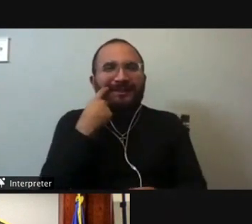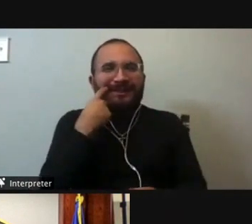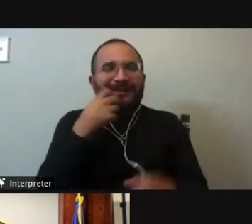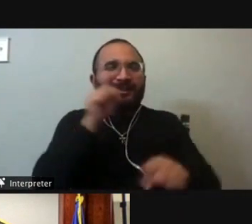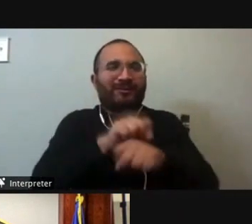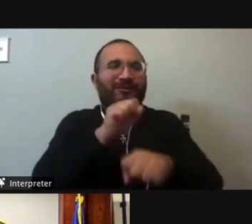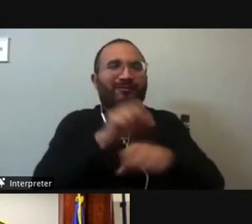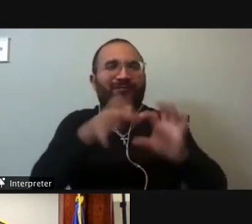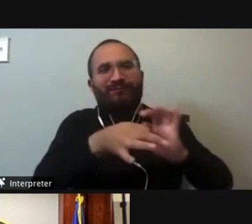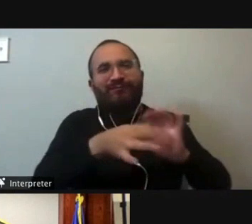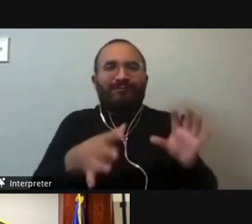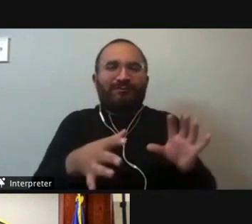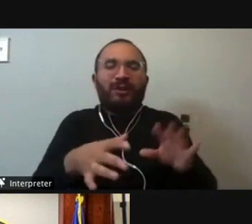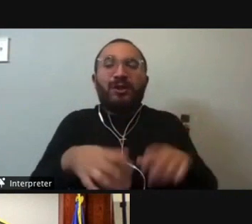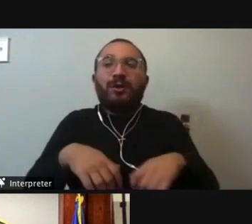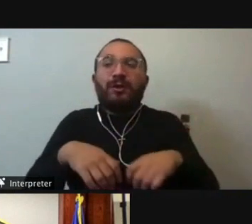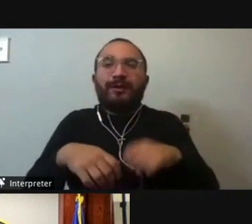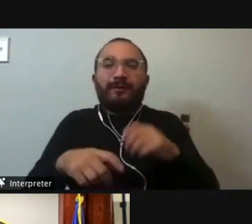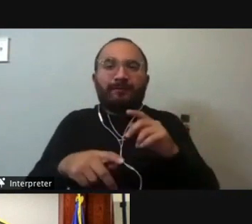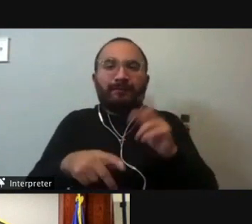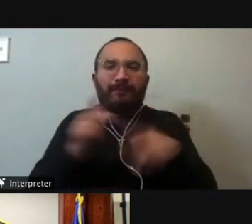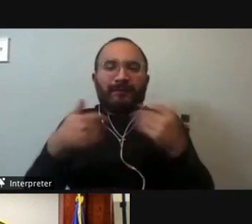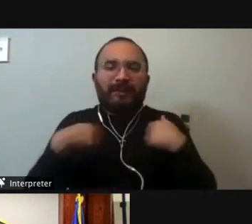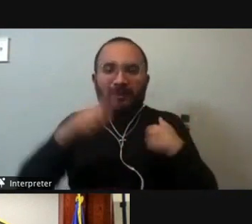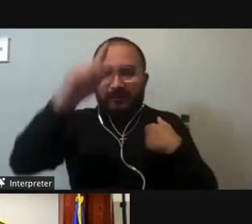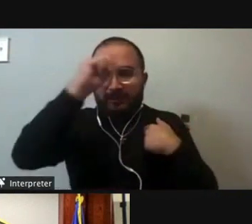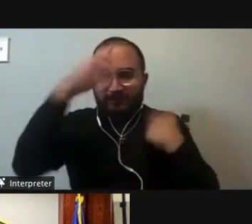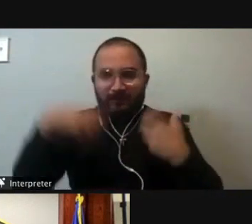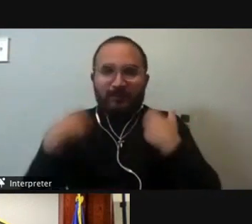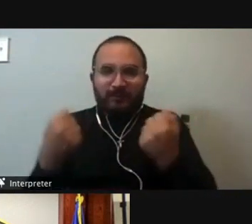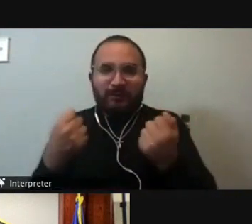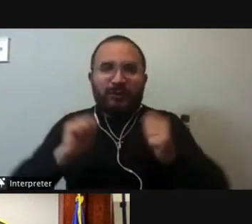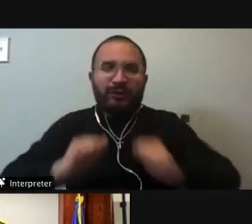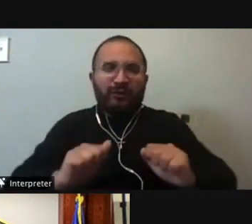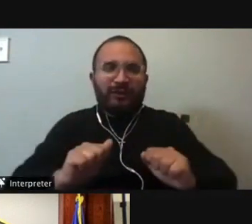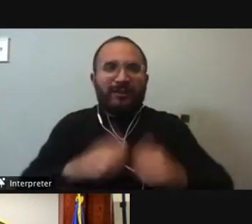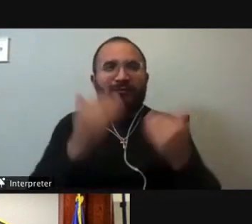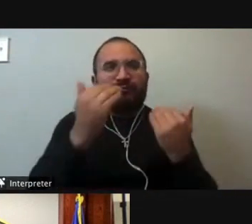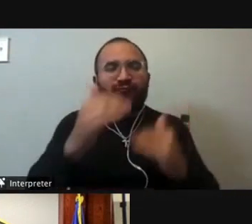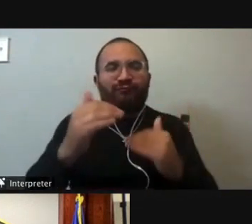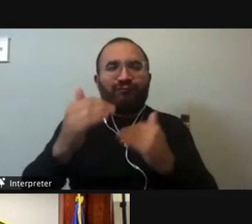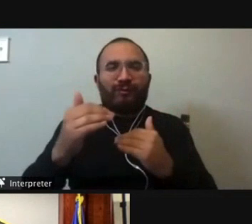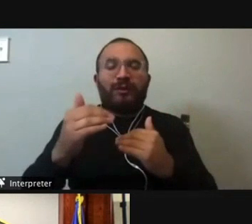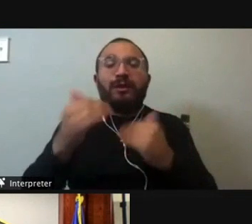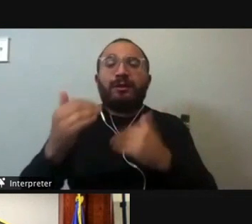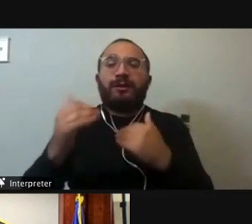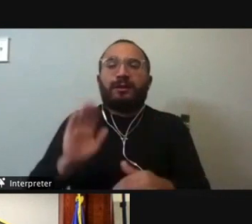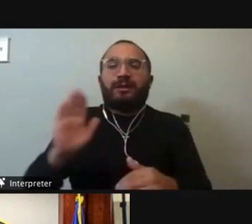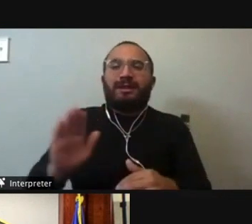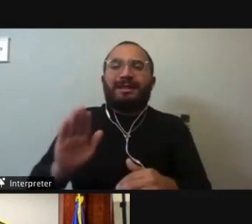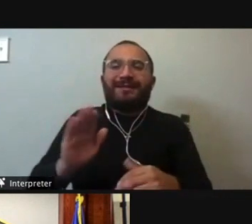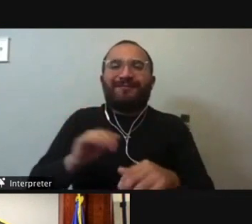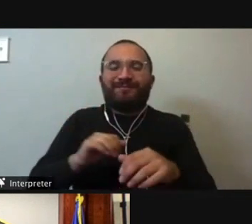and of course, trying to just meet their basic needs. And so if the legislature or the executive or